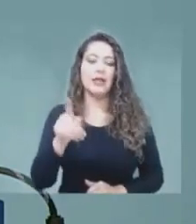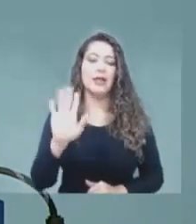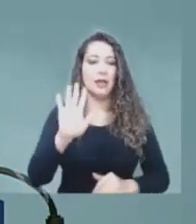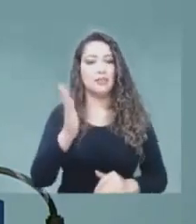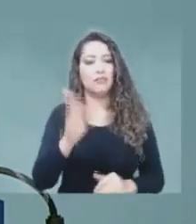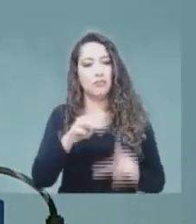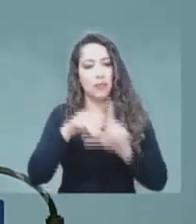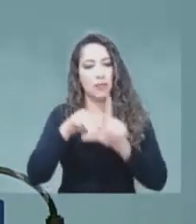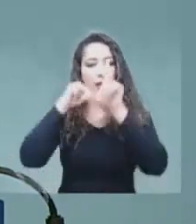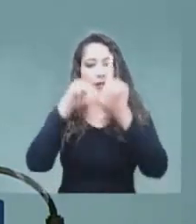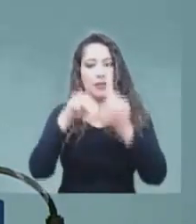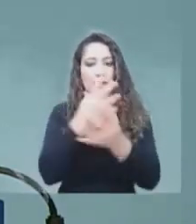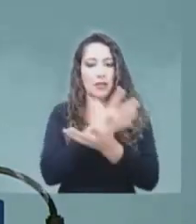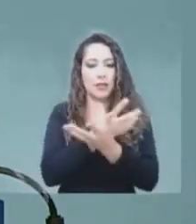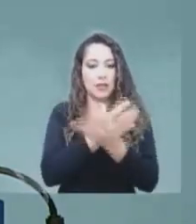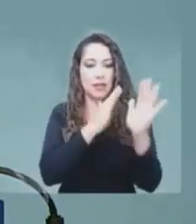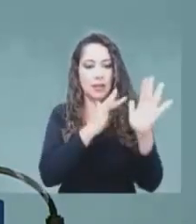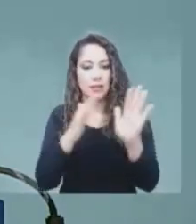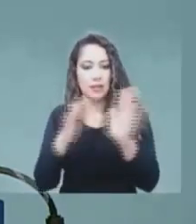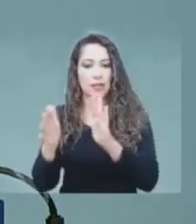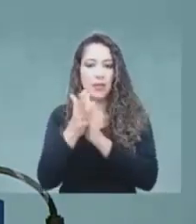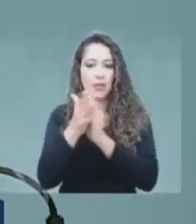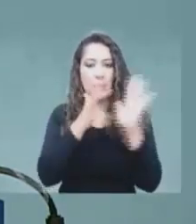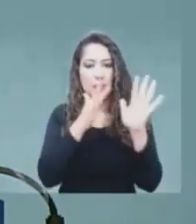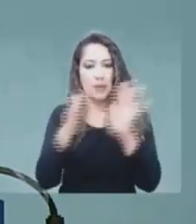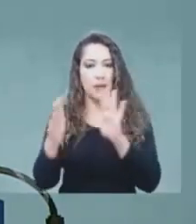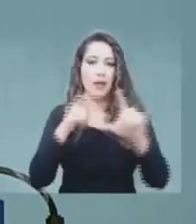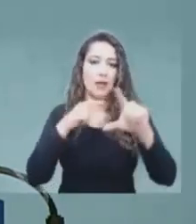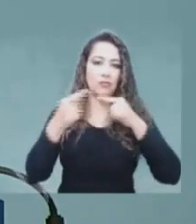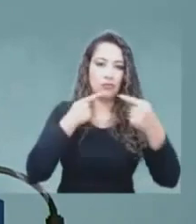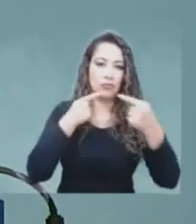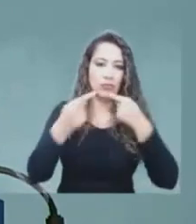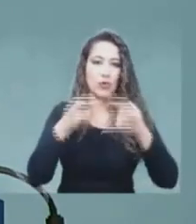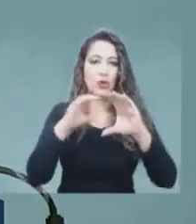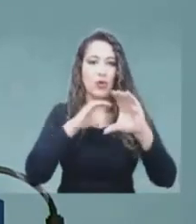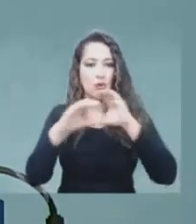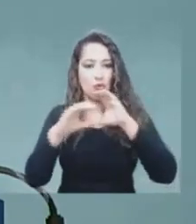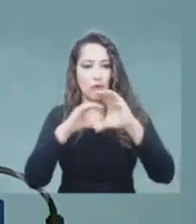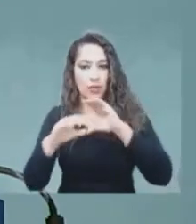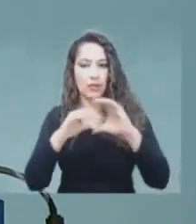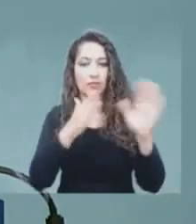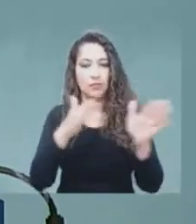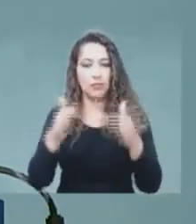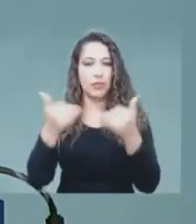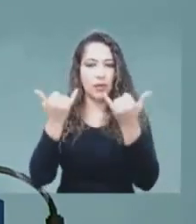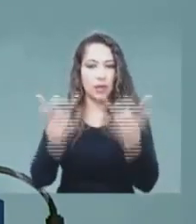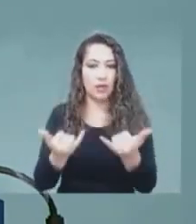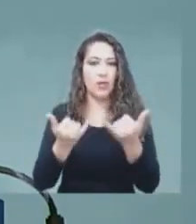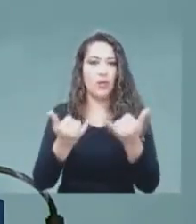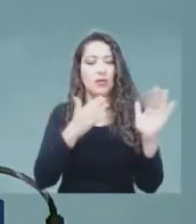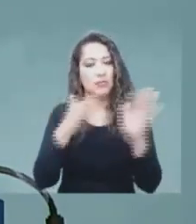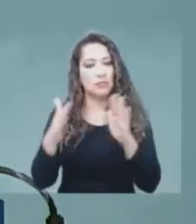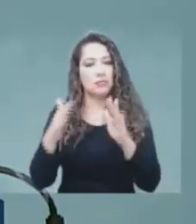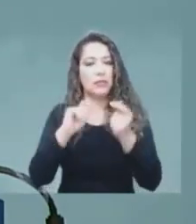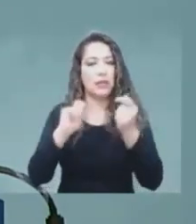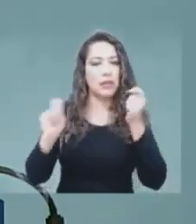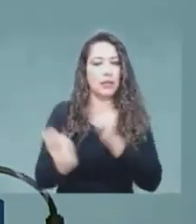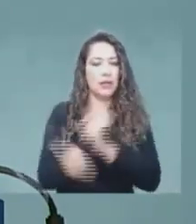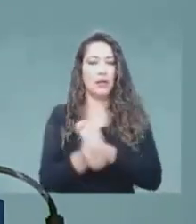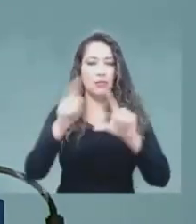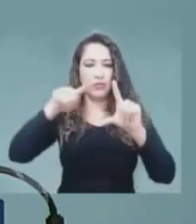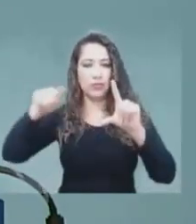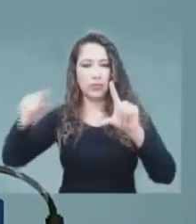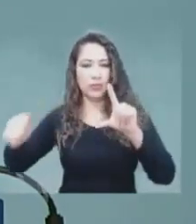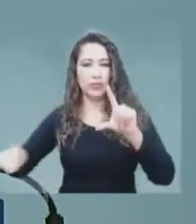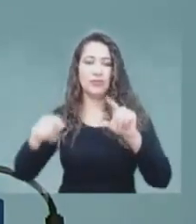in the University of Campina, both of them in telecommunications. is currently Spectrum Manager, OBT, and Radio